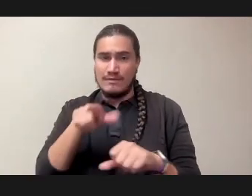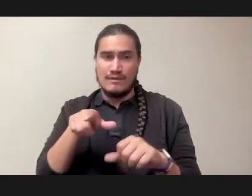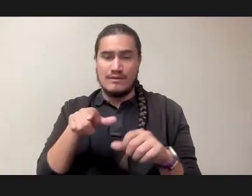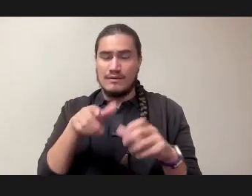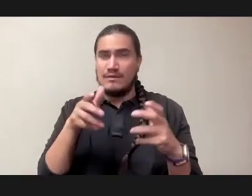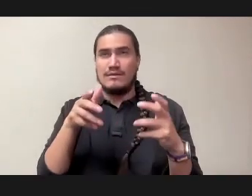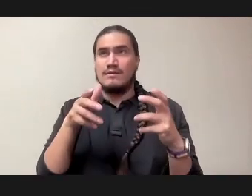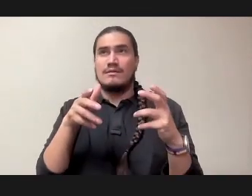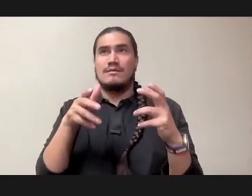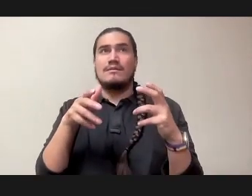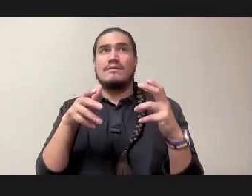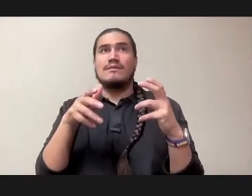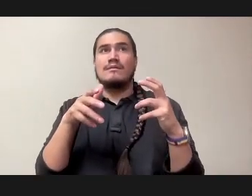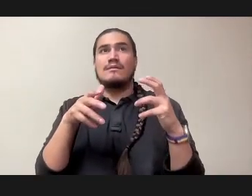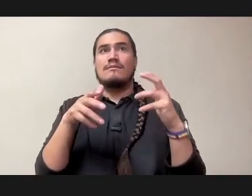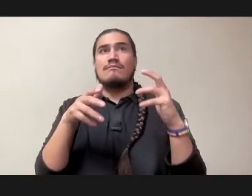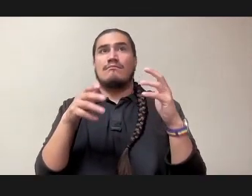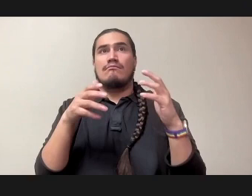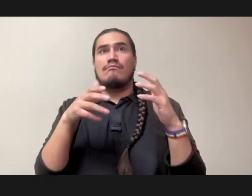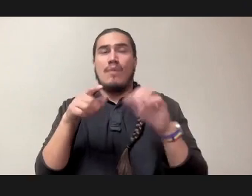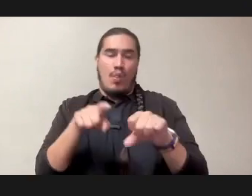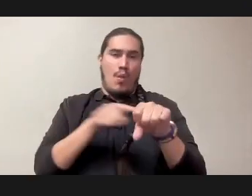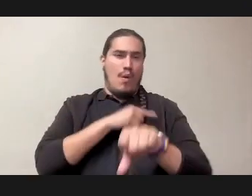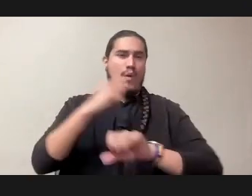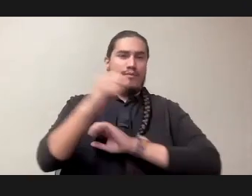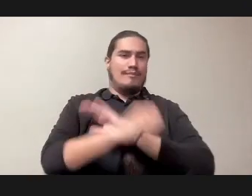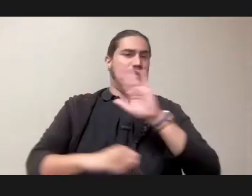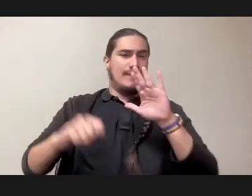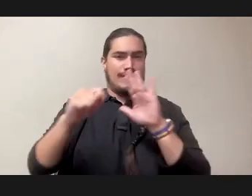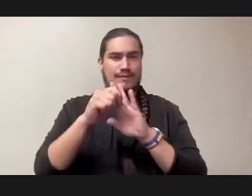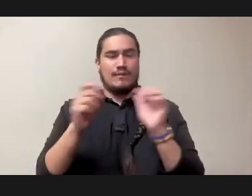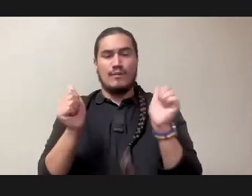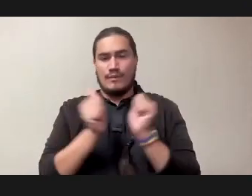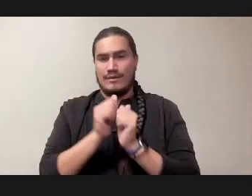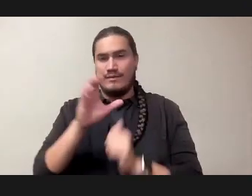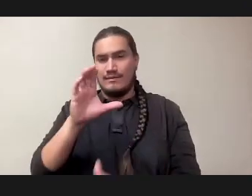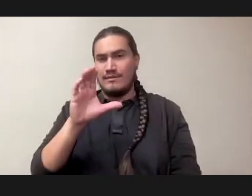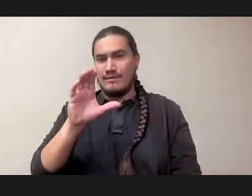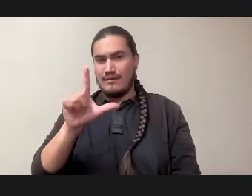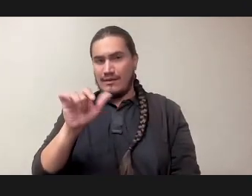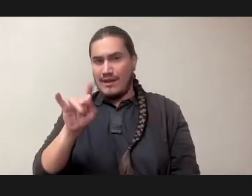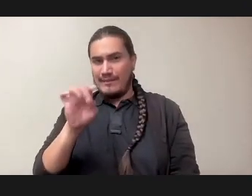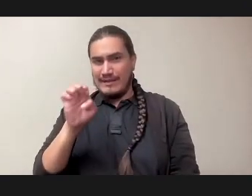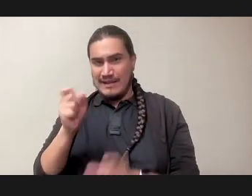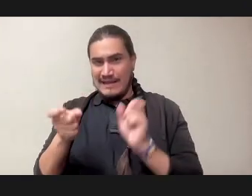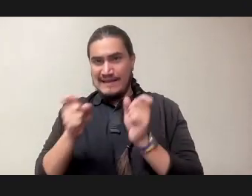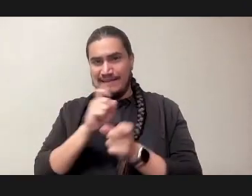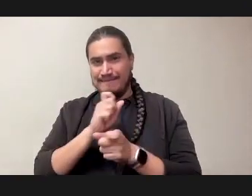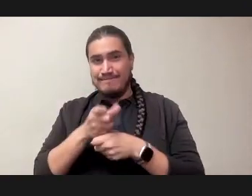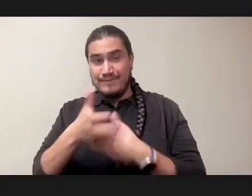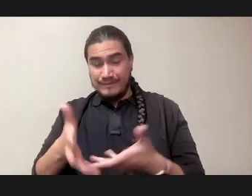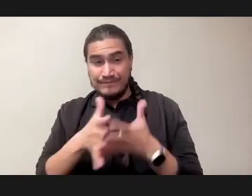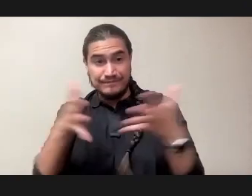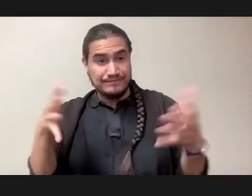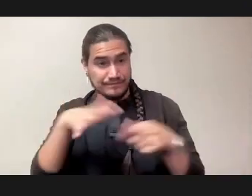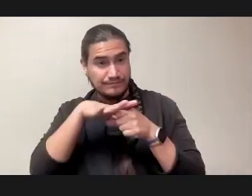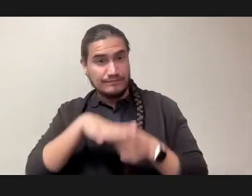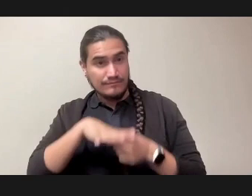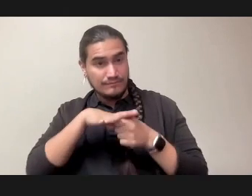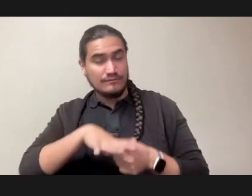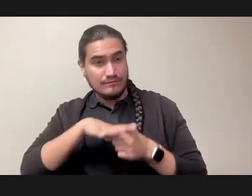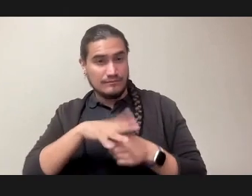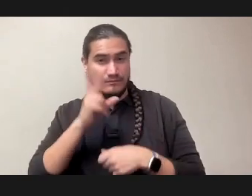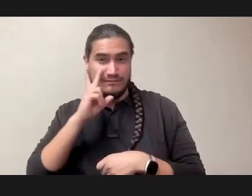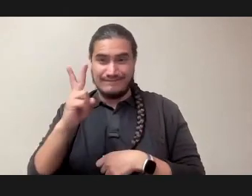change that's also causing a really high degree of stress, I feel, in everybody nowadays.